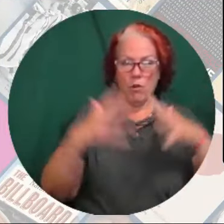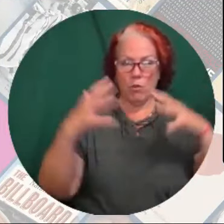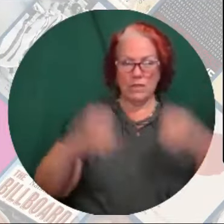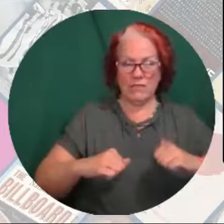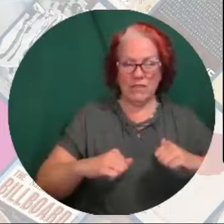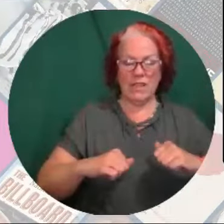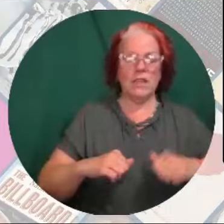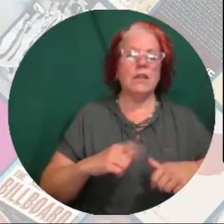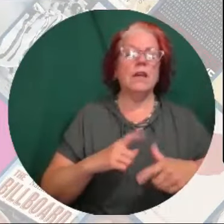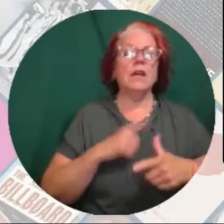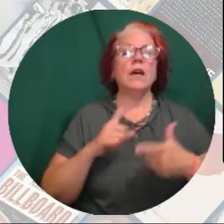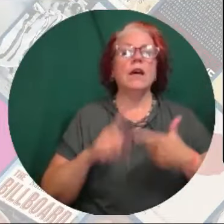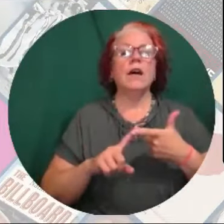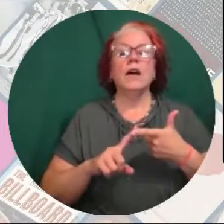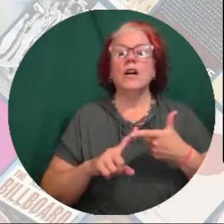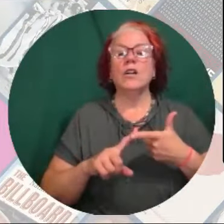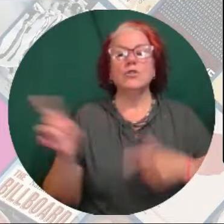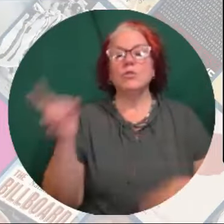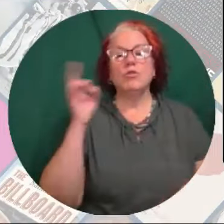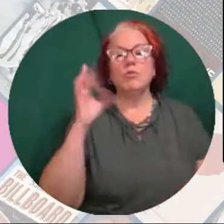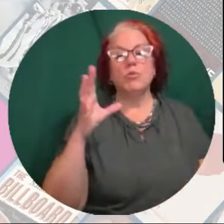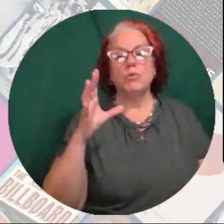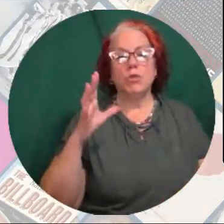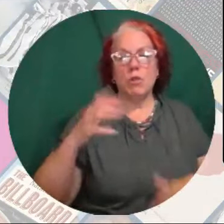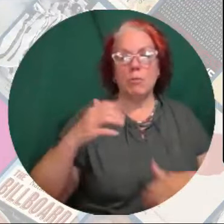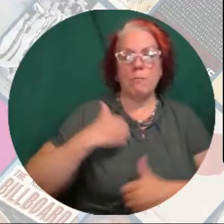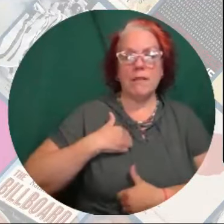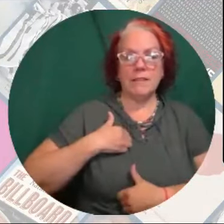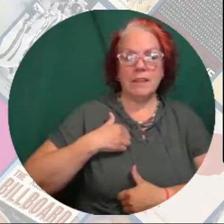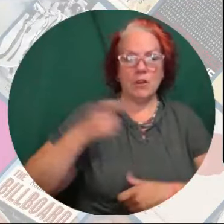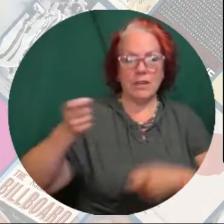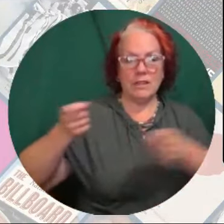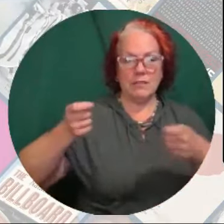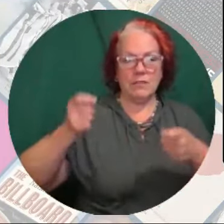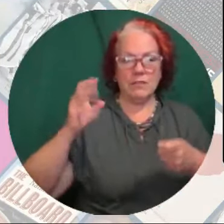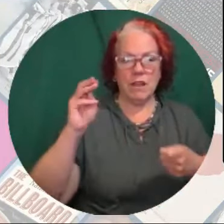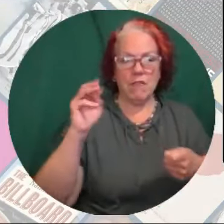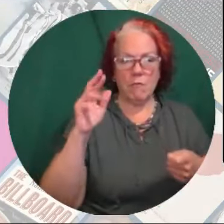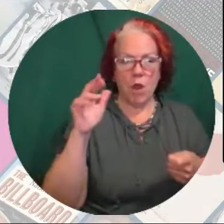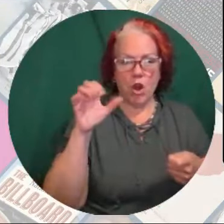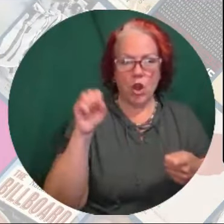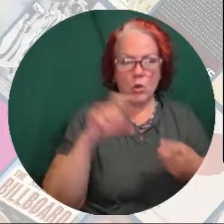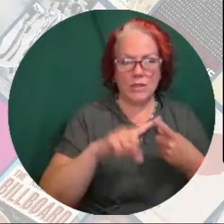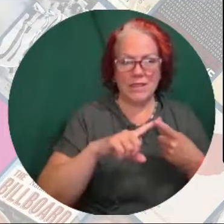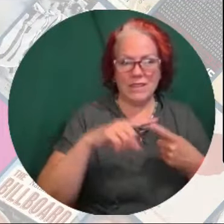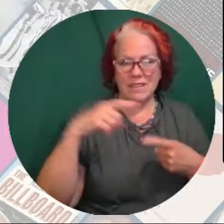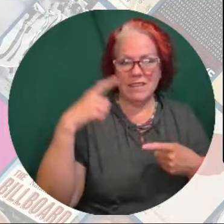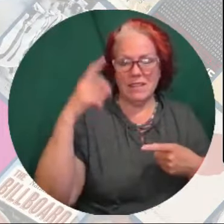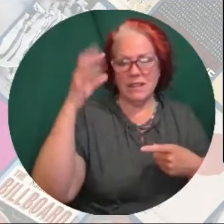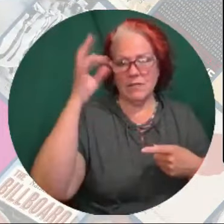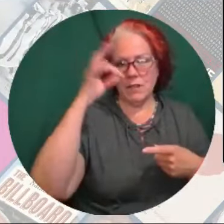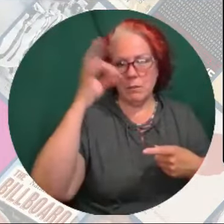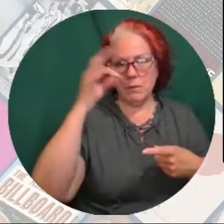to the brutal military dictatorship of Marcos in the Philippines, to